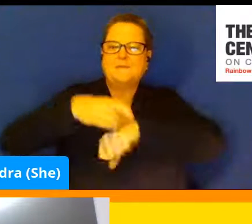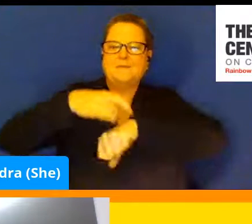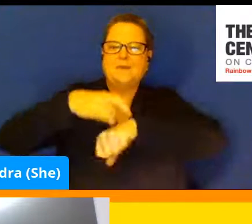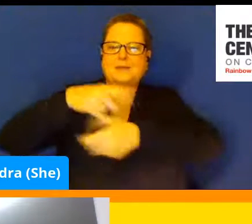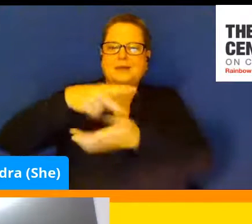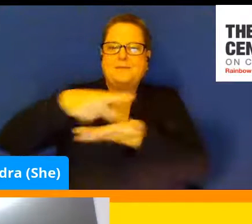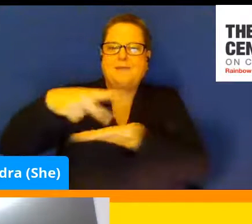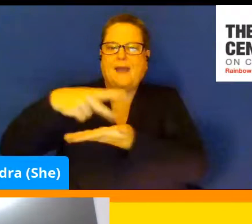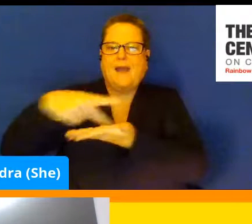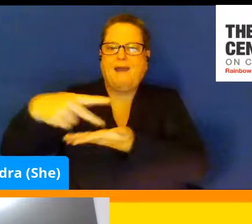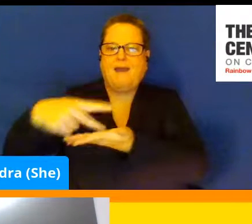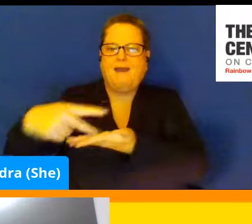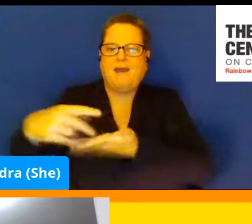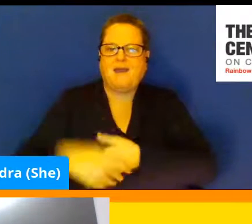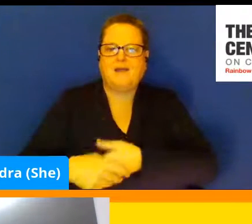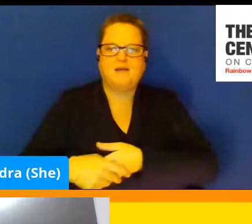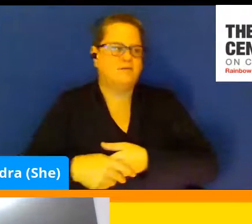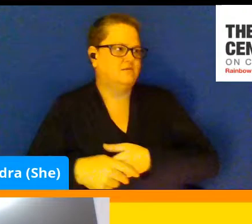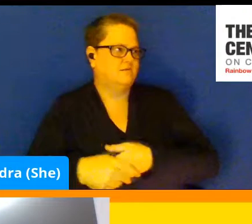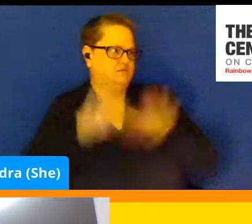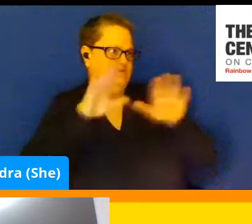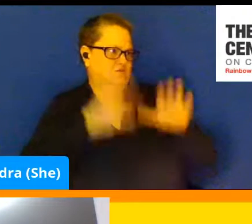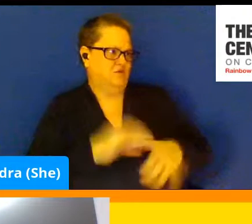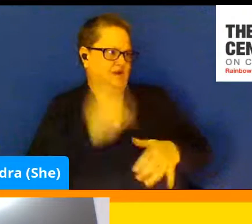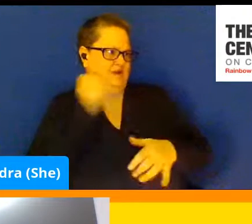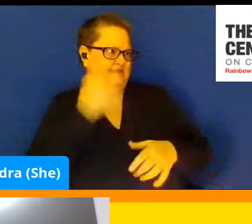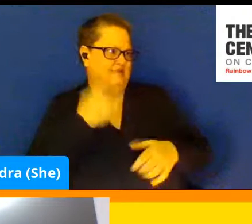That's a great idea. Actually, I'm going to write that down.